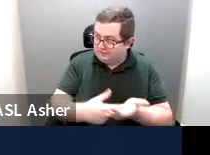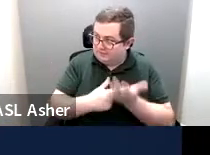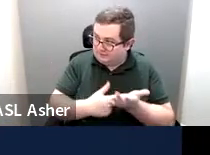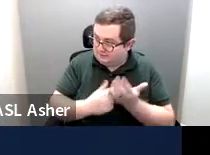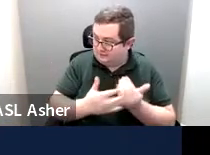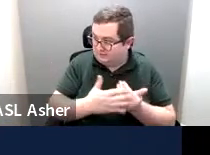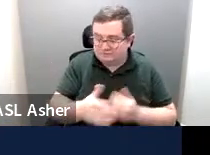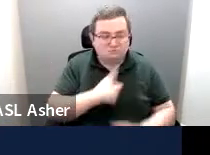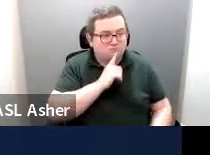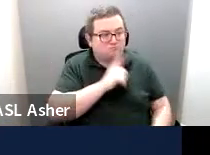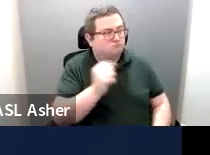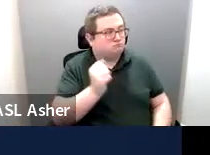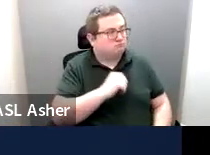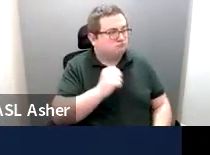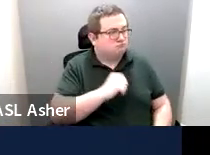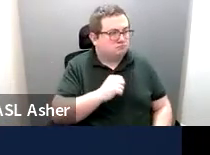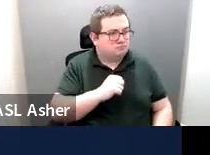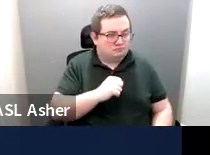Sure.